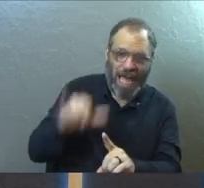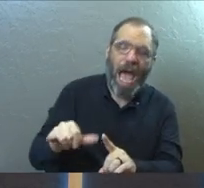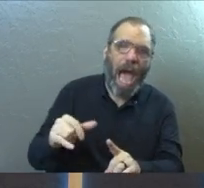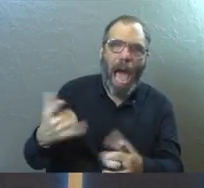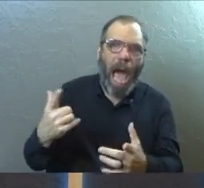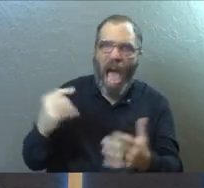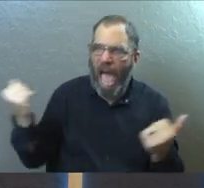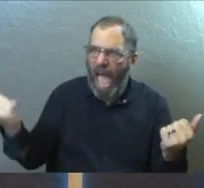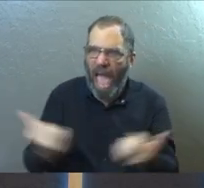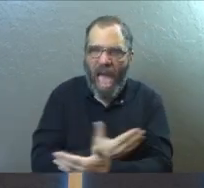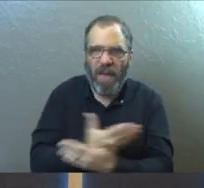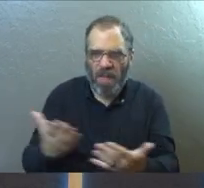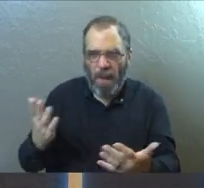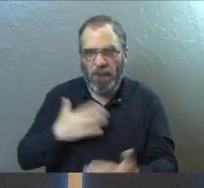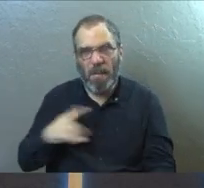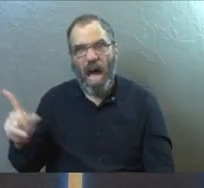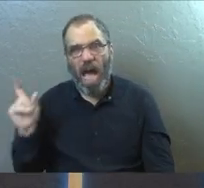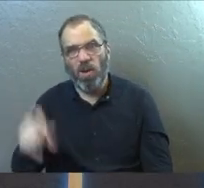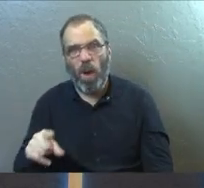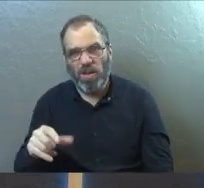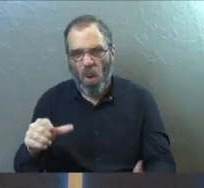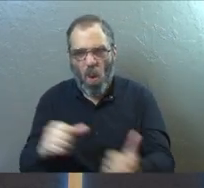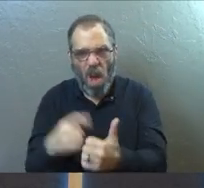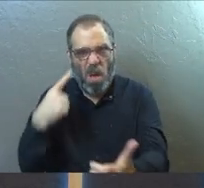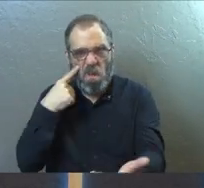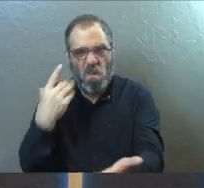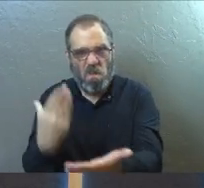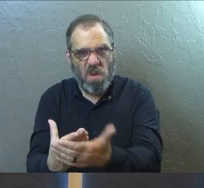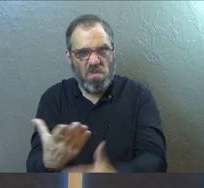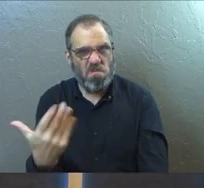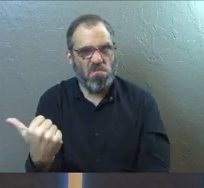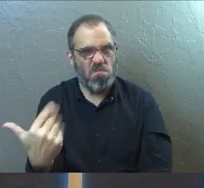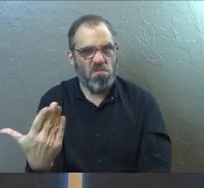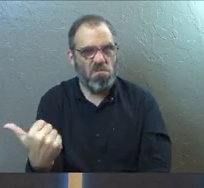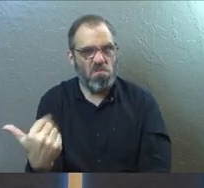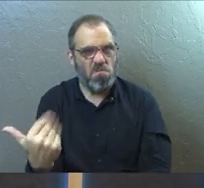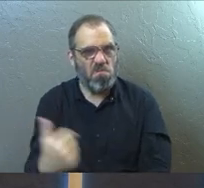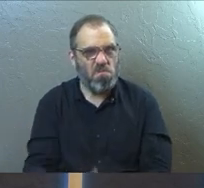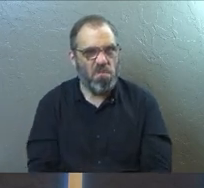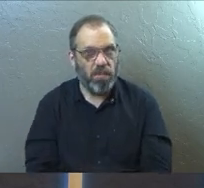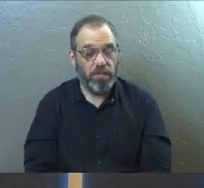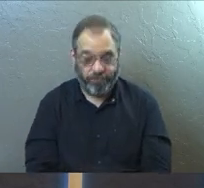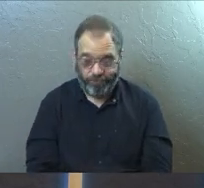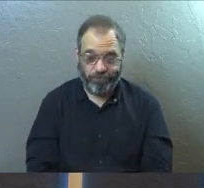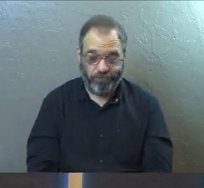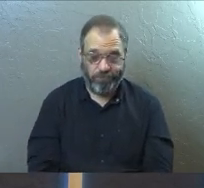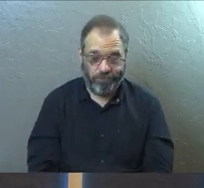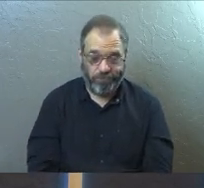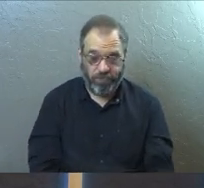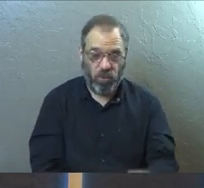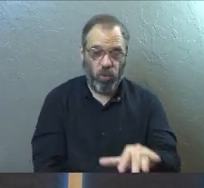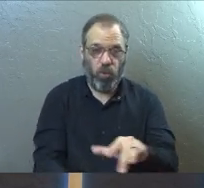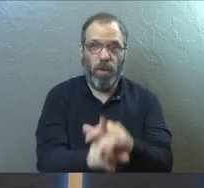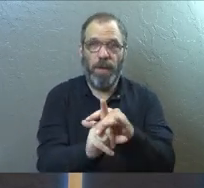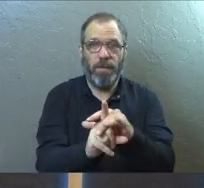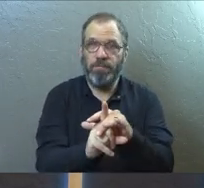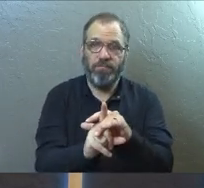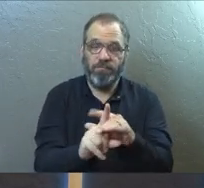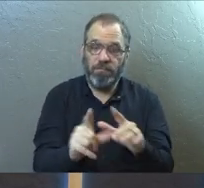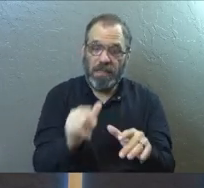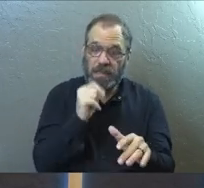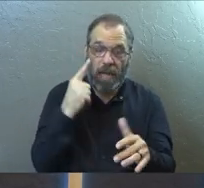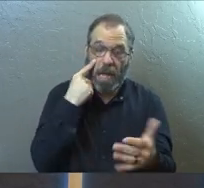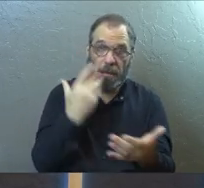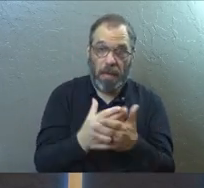he was. want every single one of my questions with an airtight argument, please. And he came to this place where he's like, it's not an